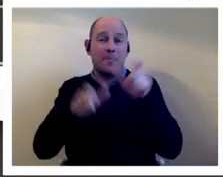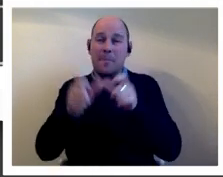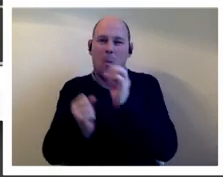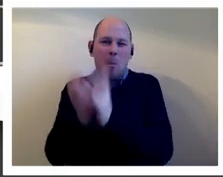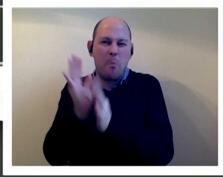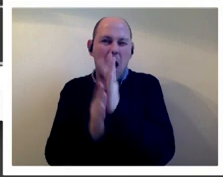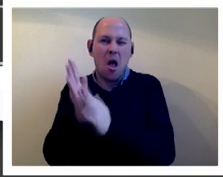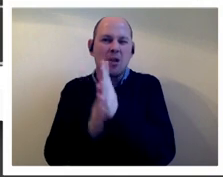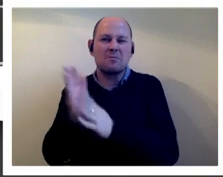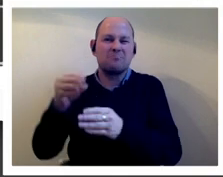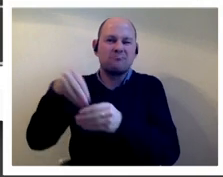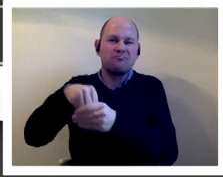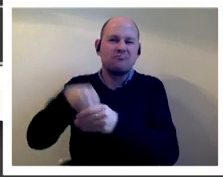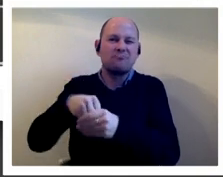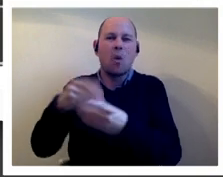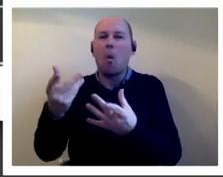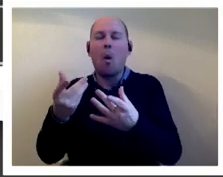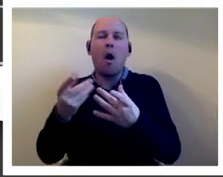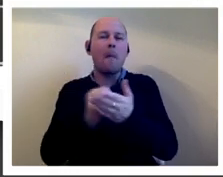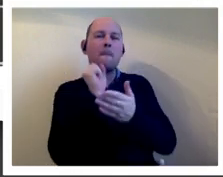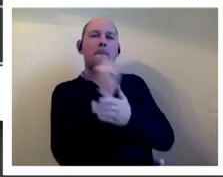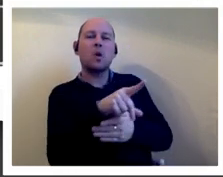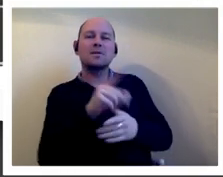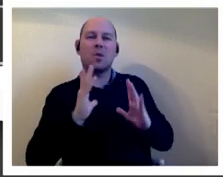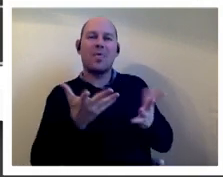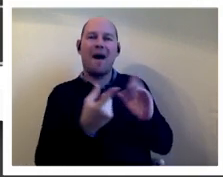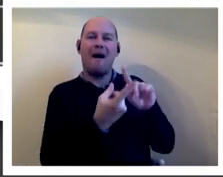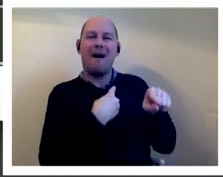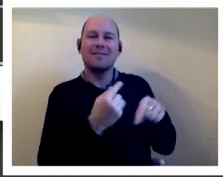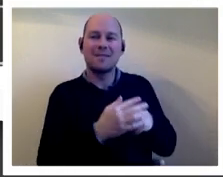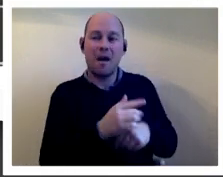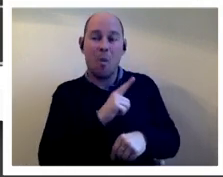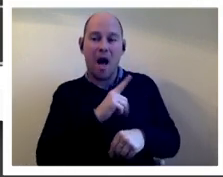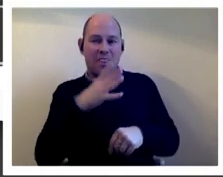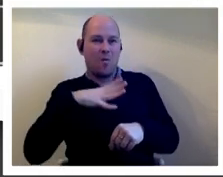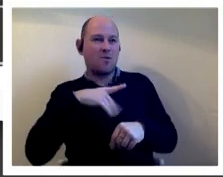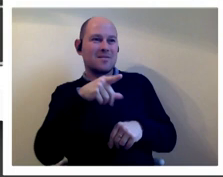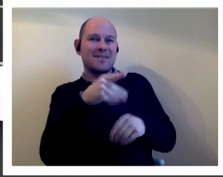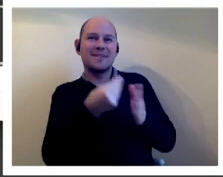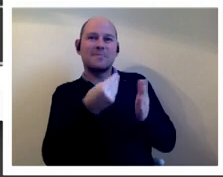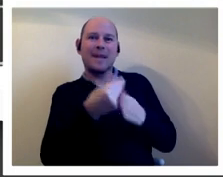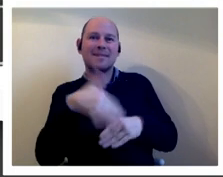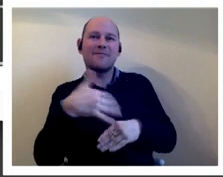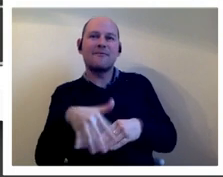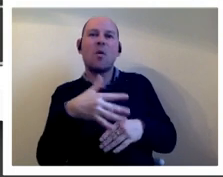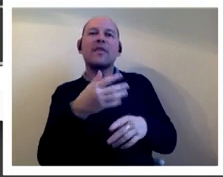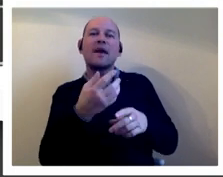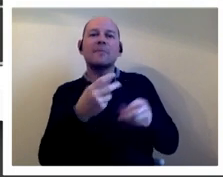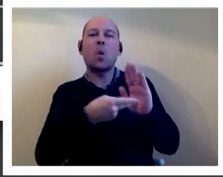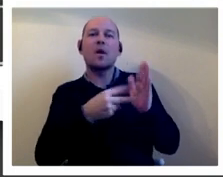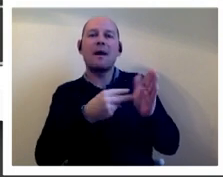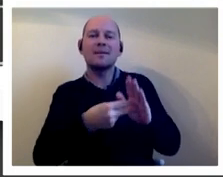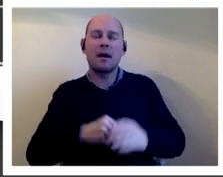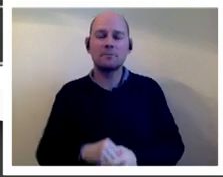with nothing in them to incur um unwanted expenditure and for the poll organizers but in the end after all of this first and all these